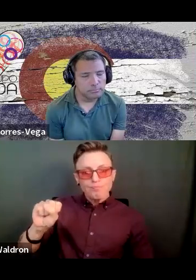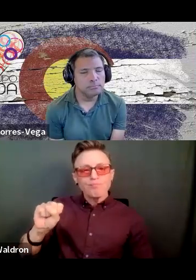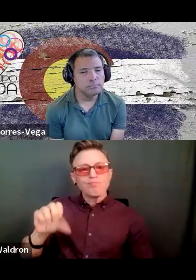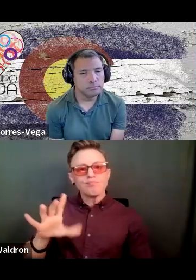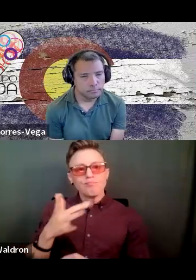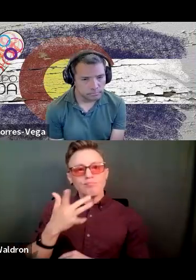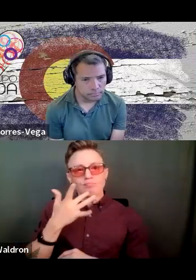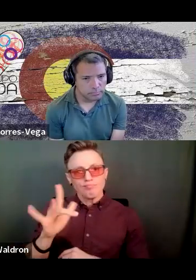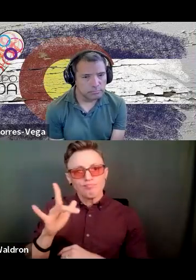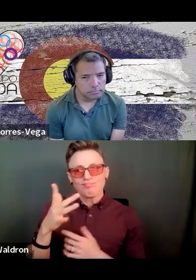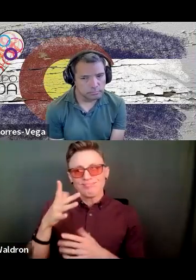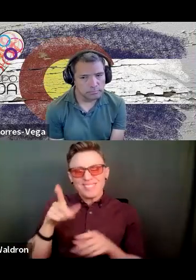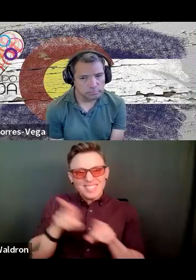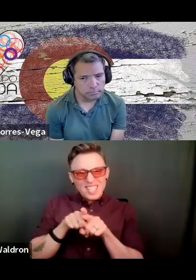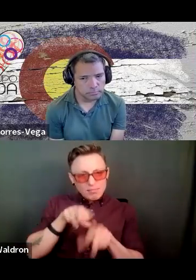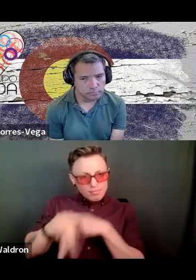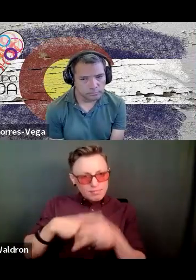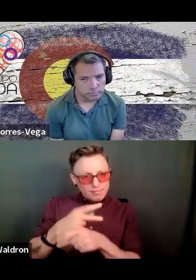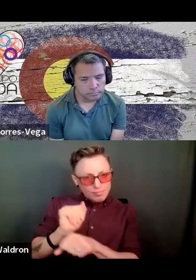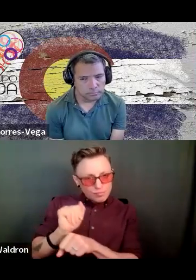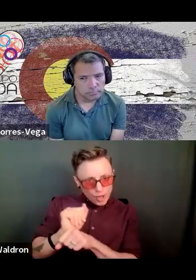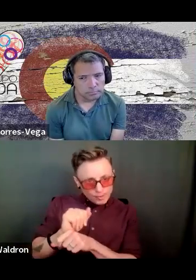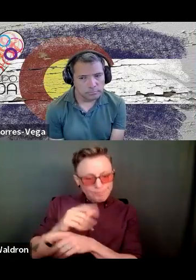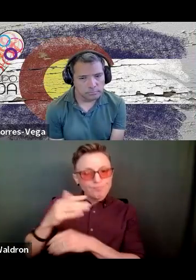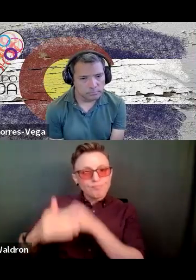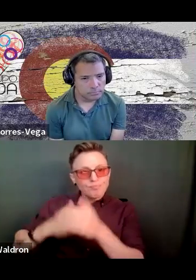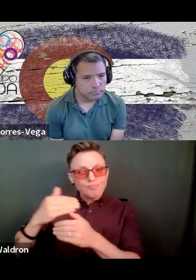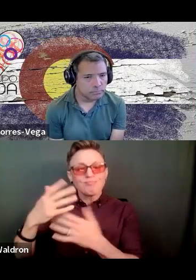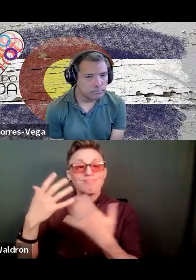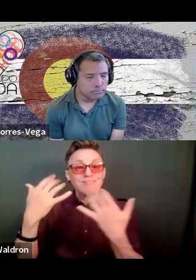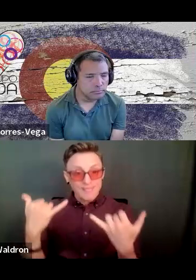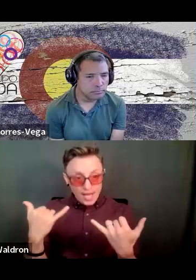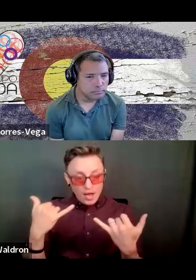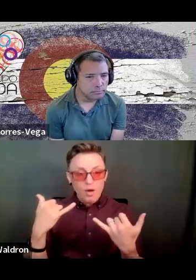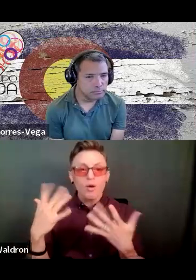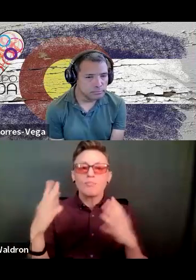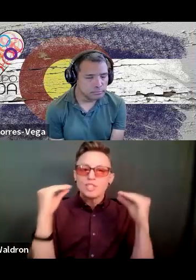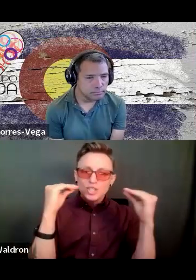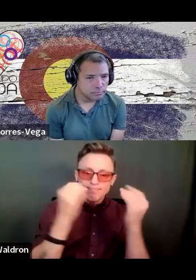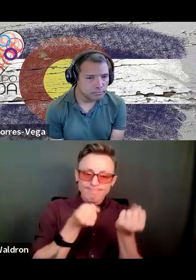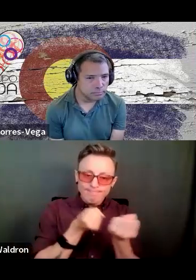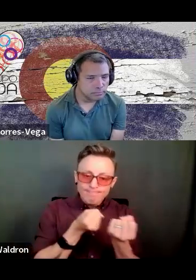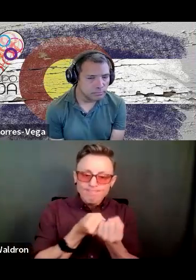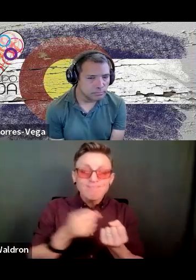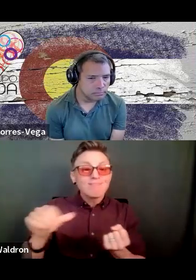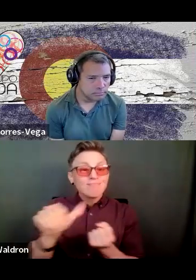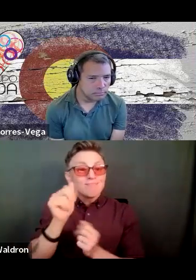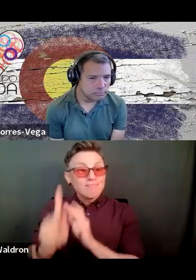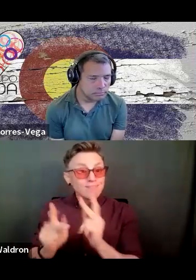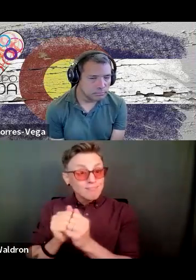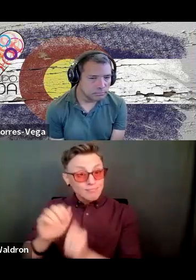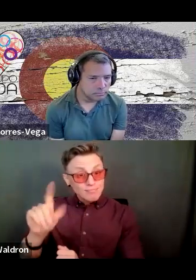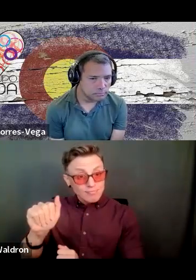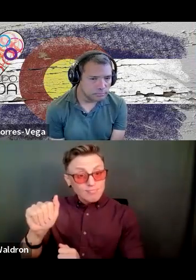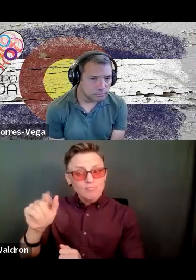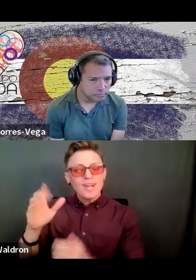to get the same job. And now I am teaching and advocating and helping other people with disabilities advocate